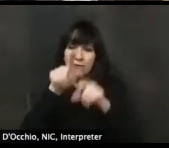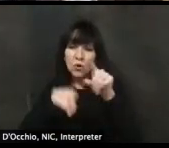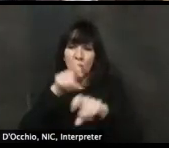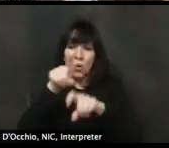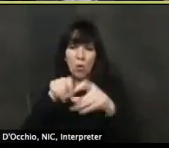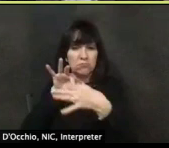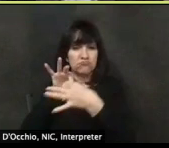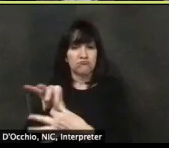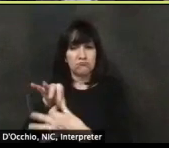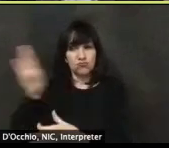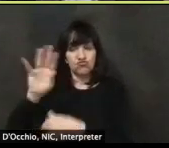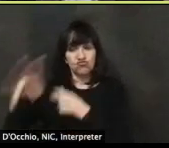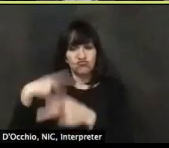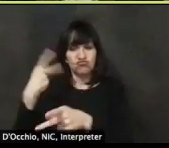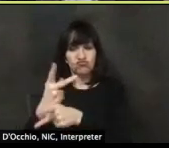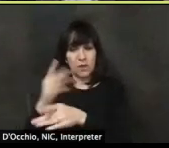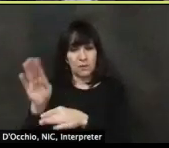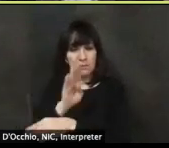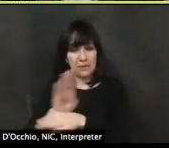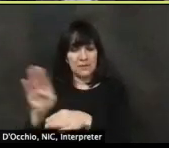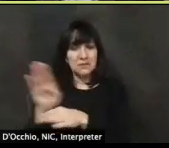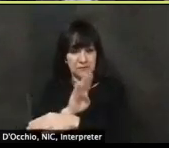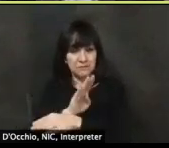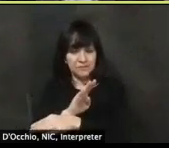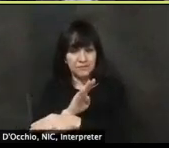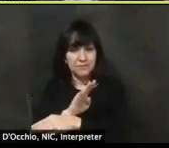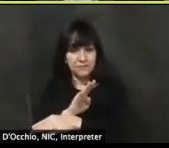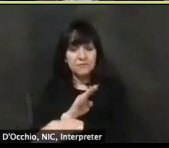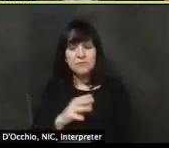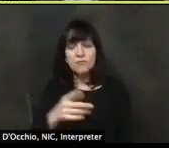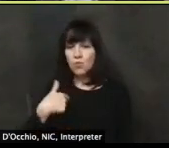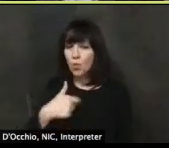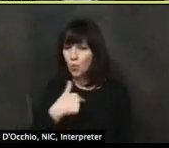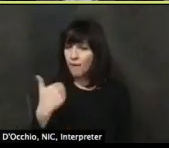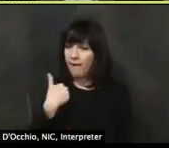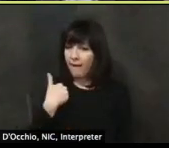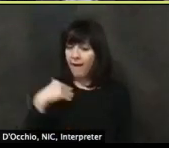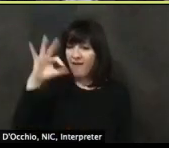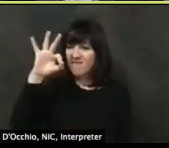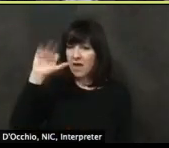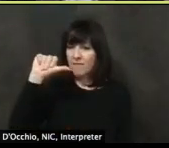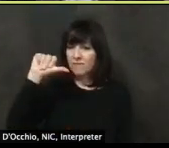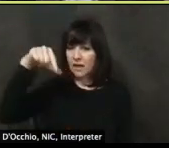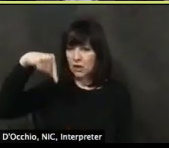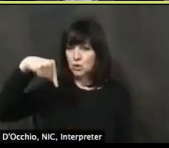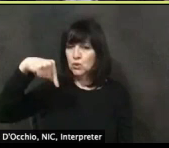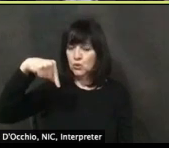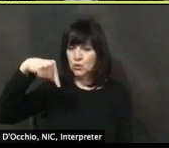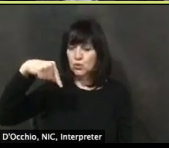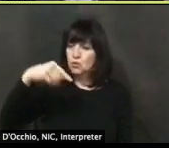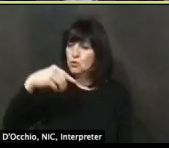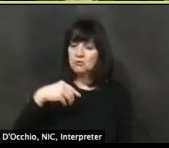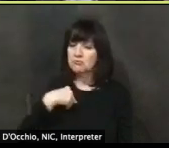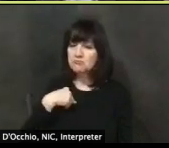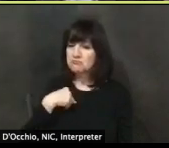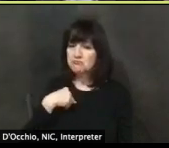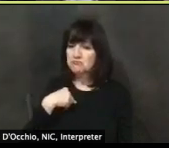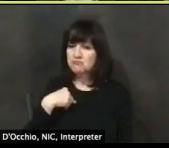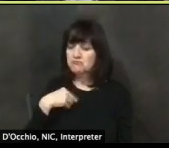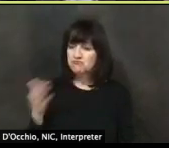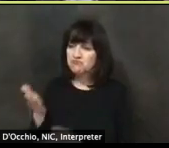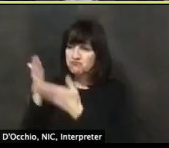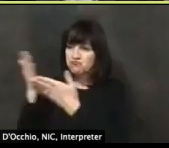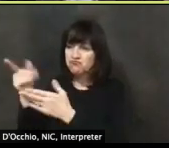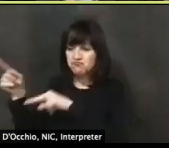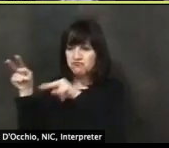Yeah. Um, so we have an FAQ document up that addresses many of these questions. I direct people to those for, for some of the more intricate details